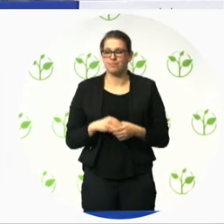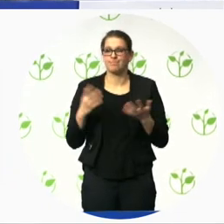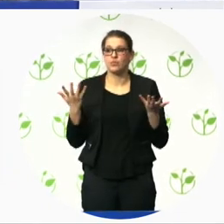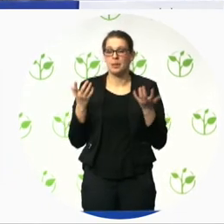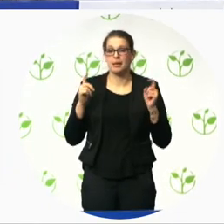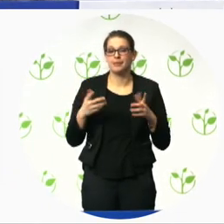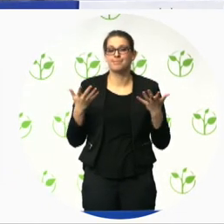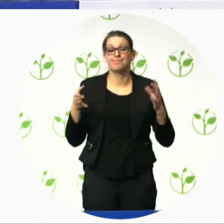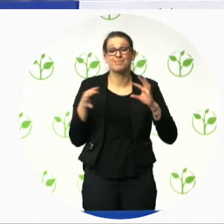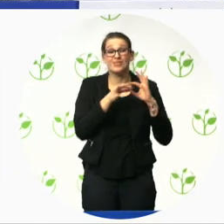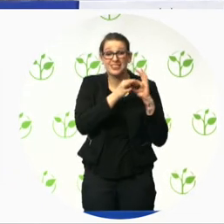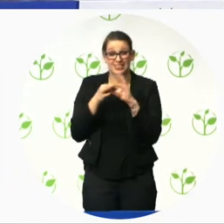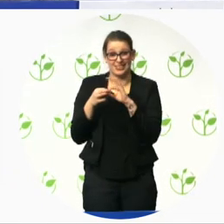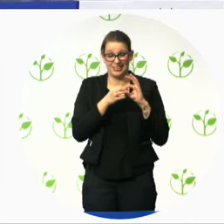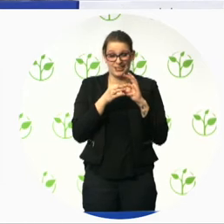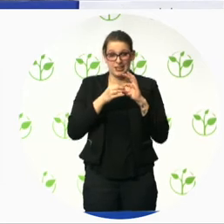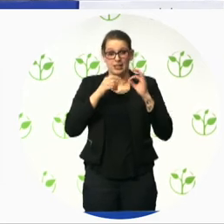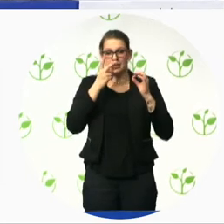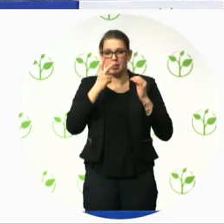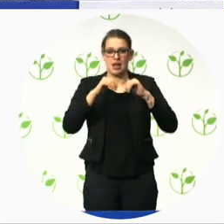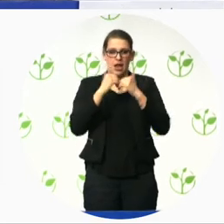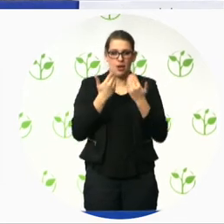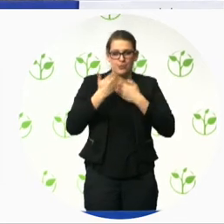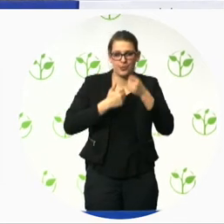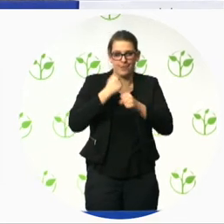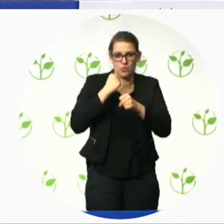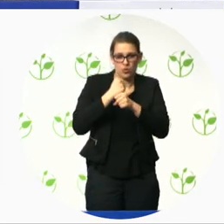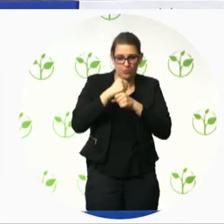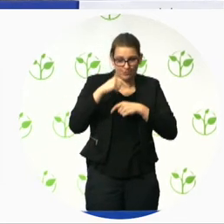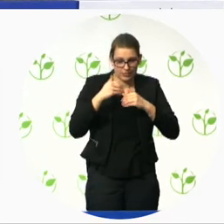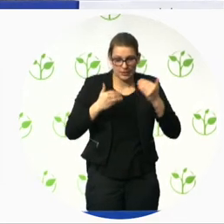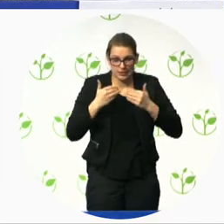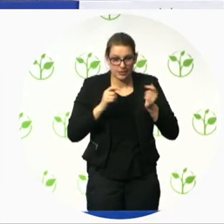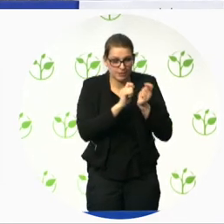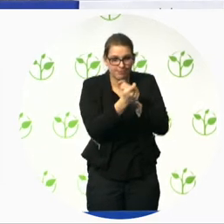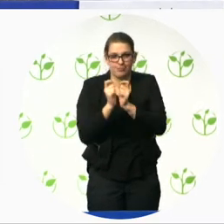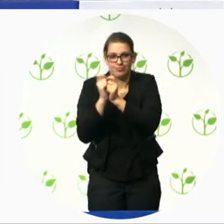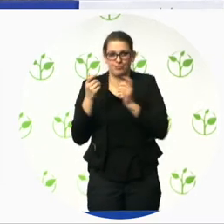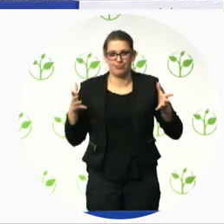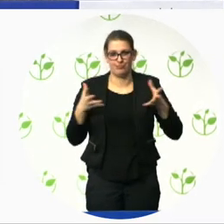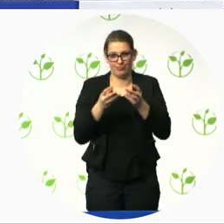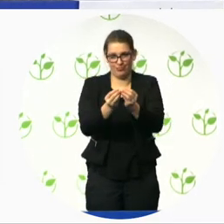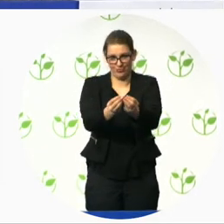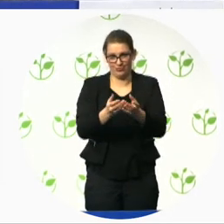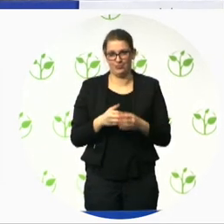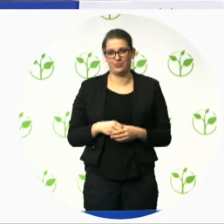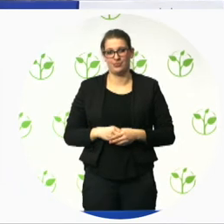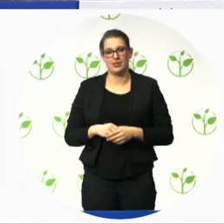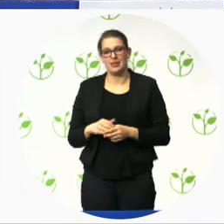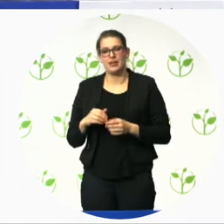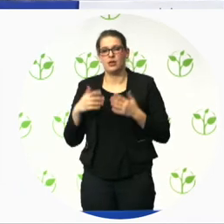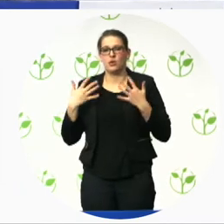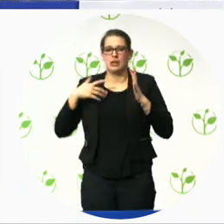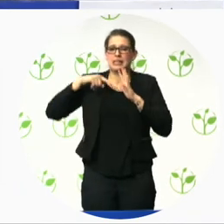having general legislation that will last for long and having detailed technical requirements that say